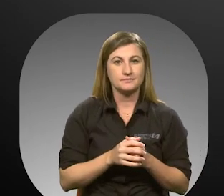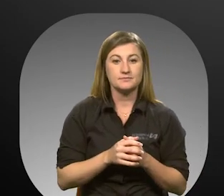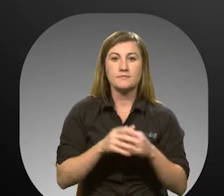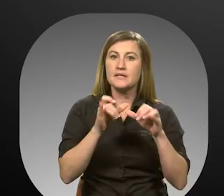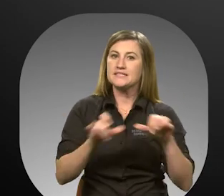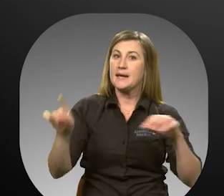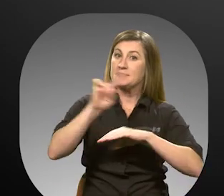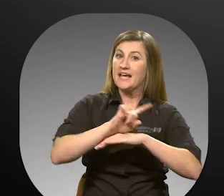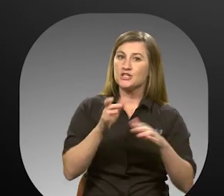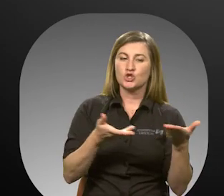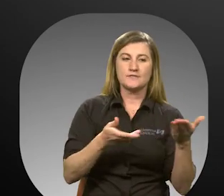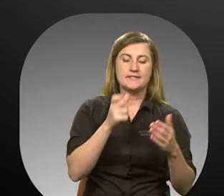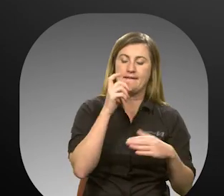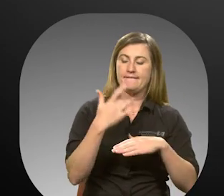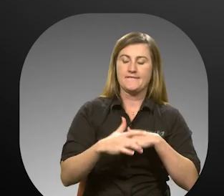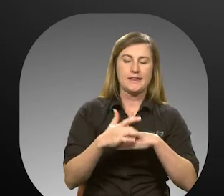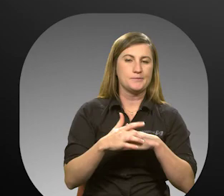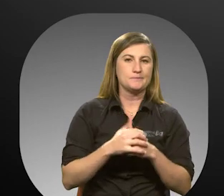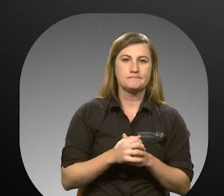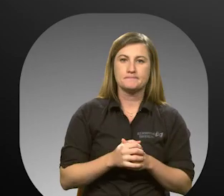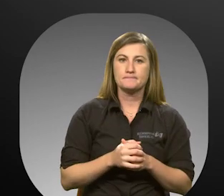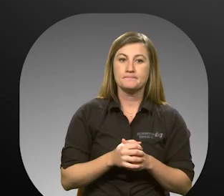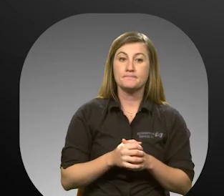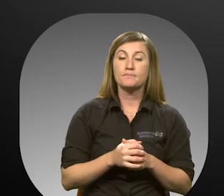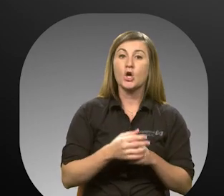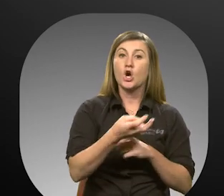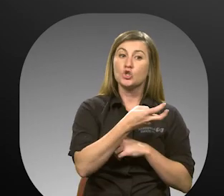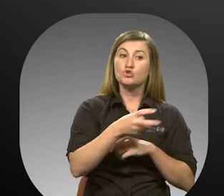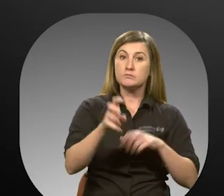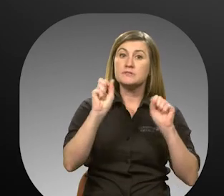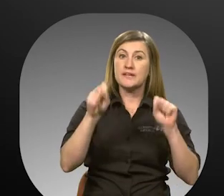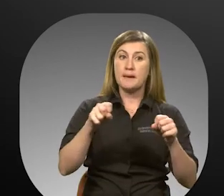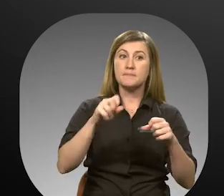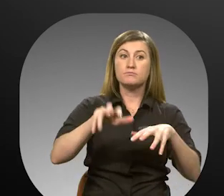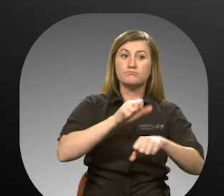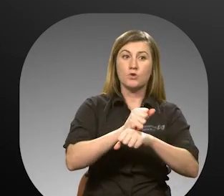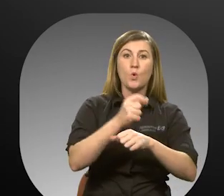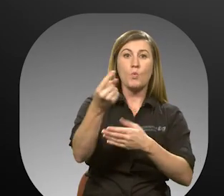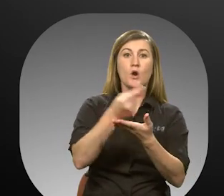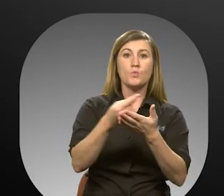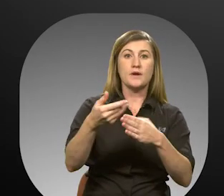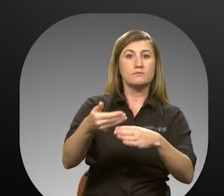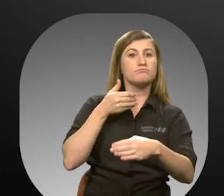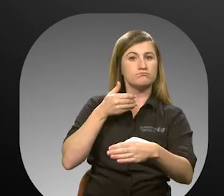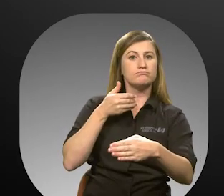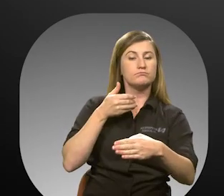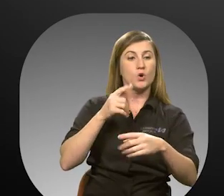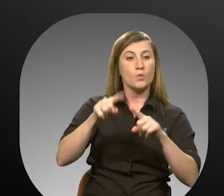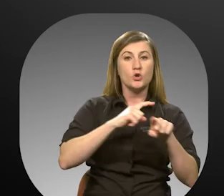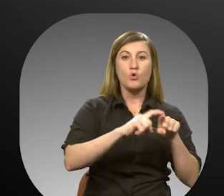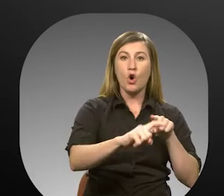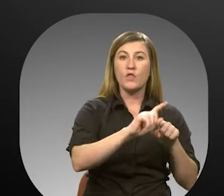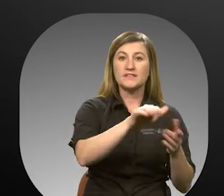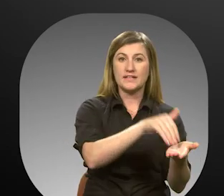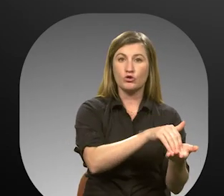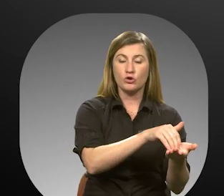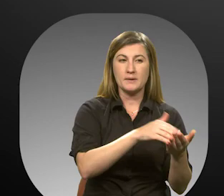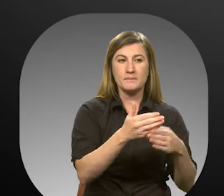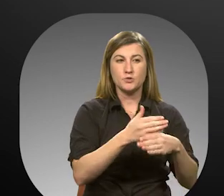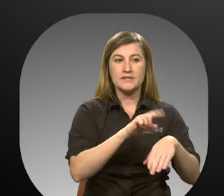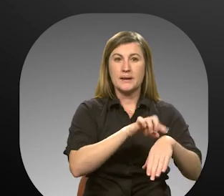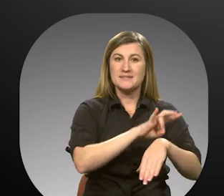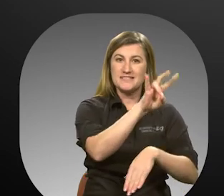Same day service is not available. Trips may also be booked up to one week in advance by calling the call center between